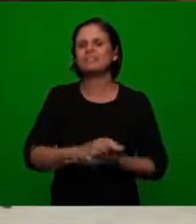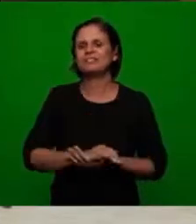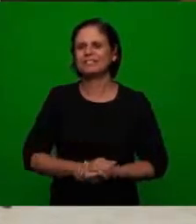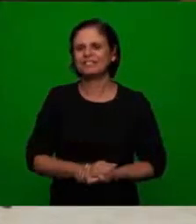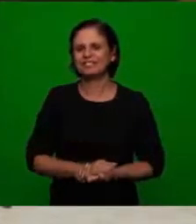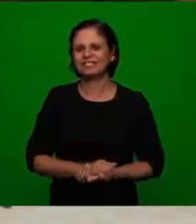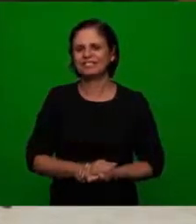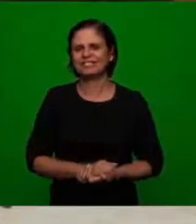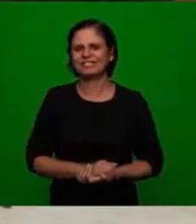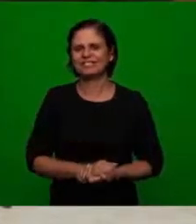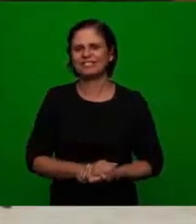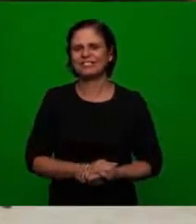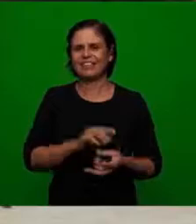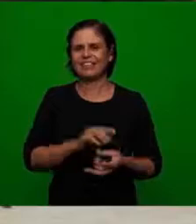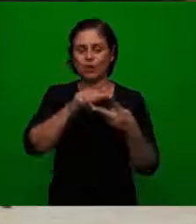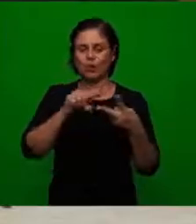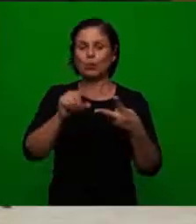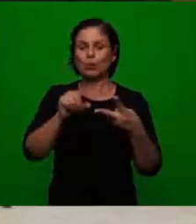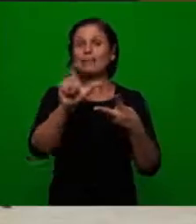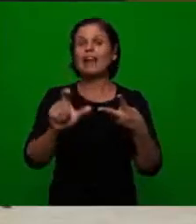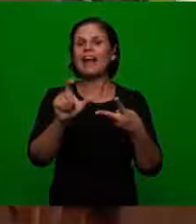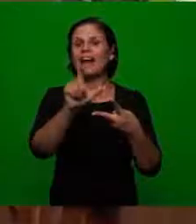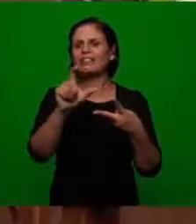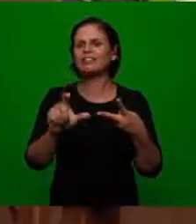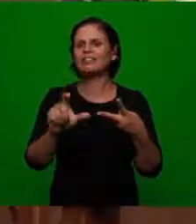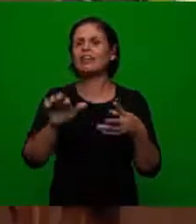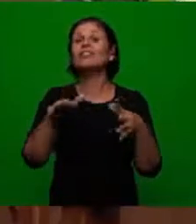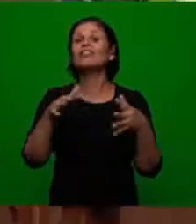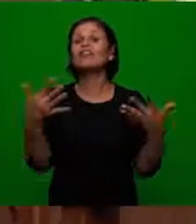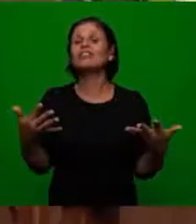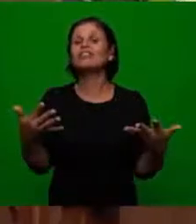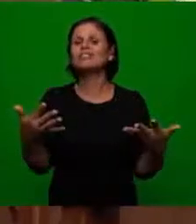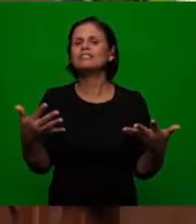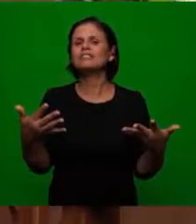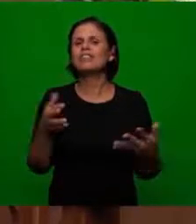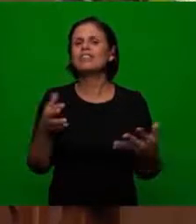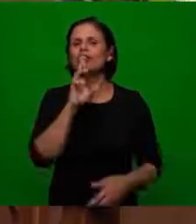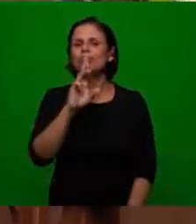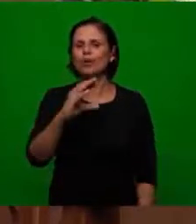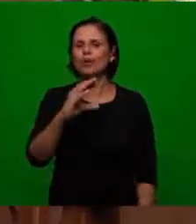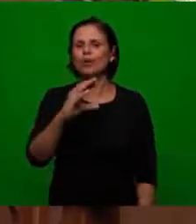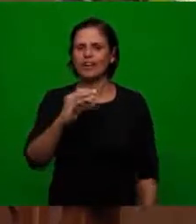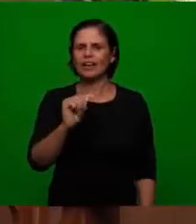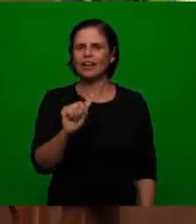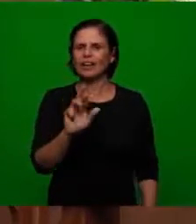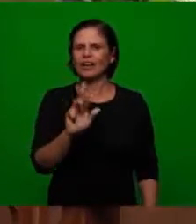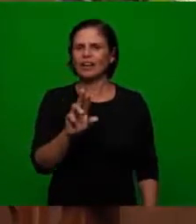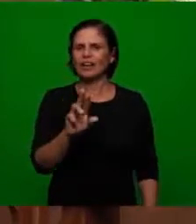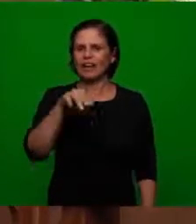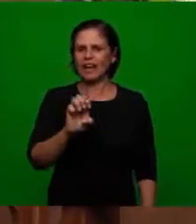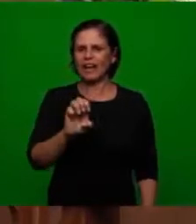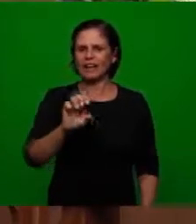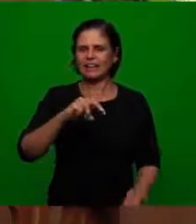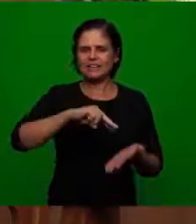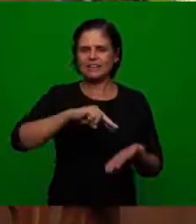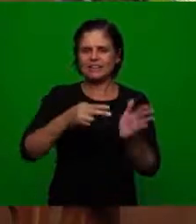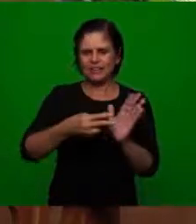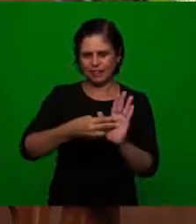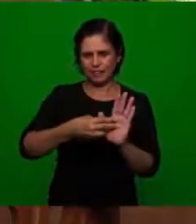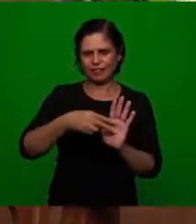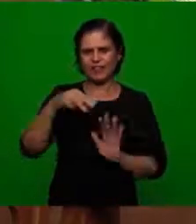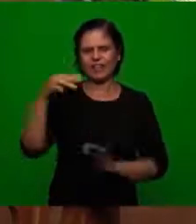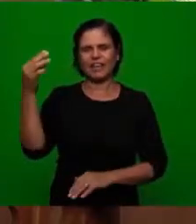define the word enemy what is the other word and we know very well the answer is here flesh